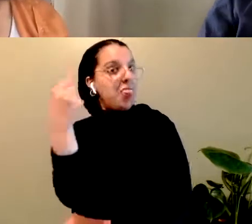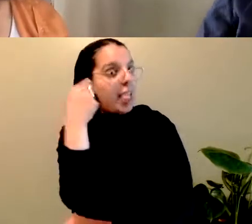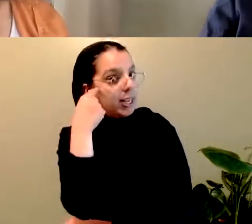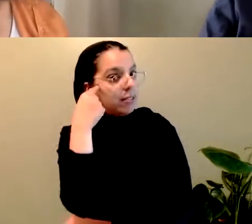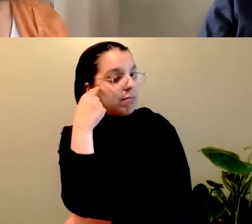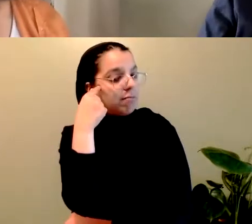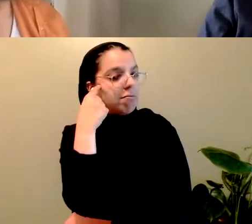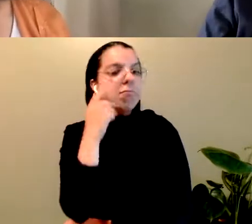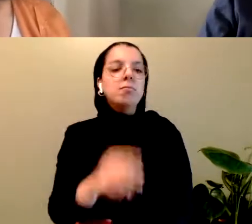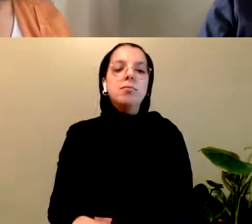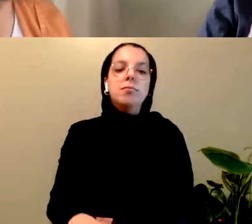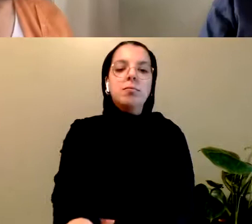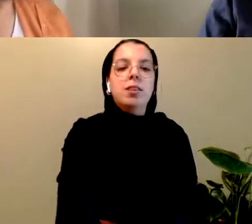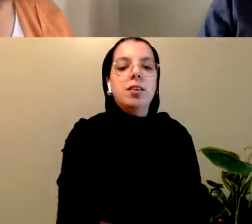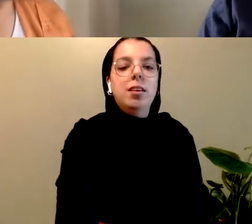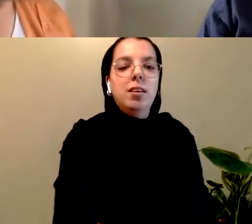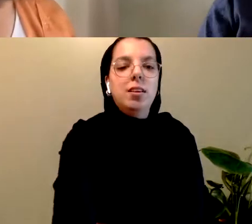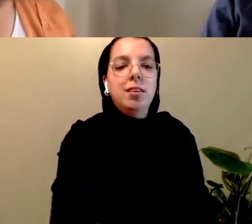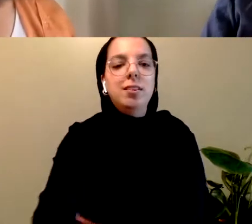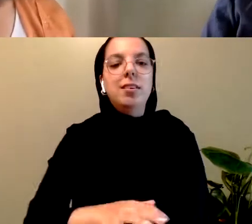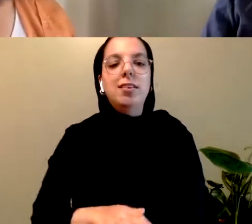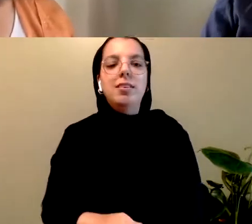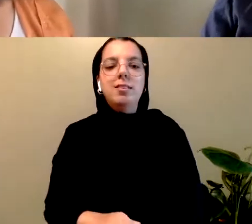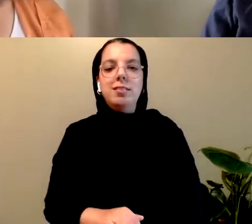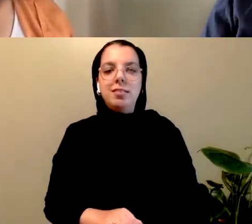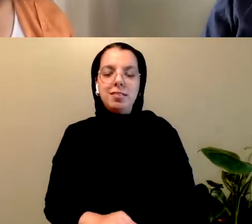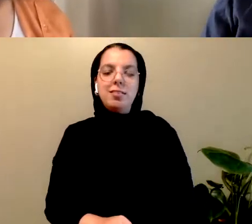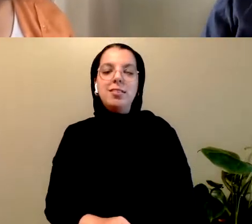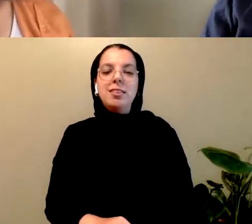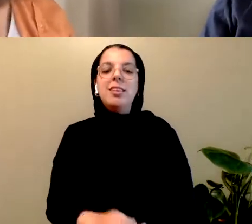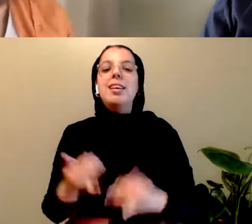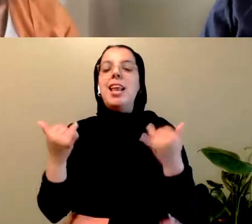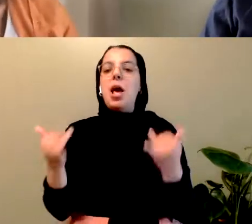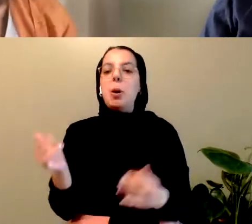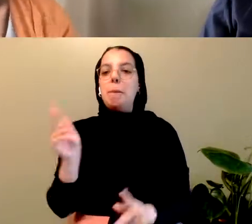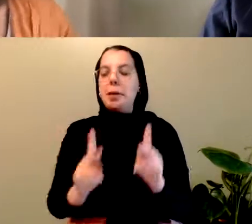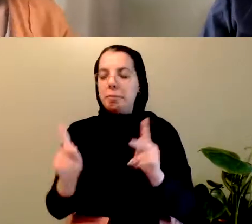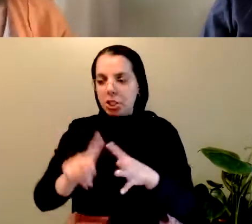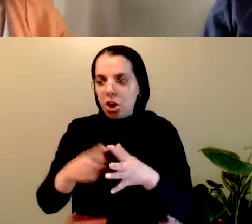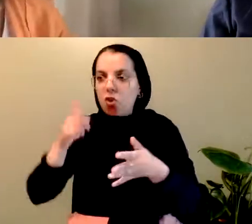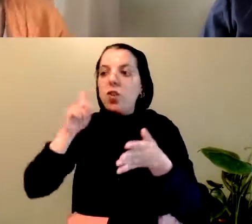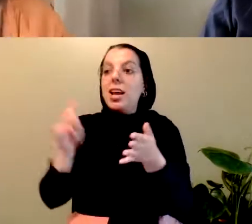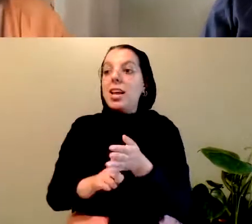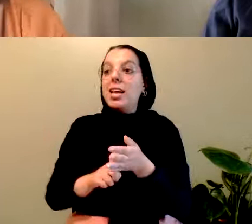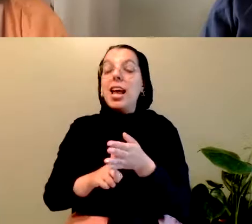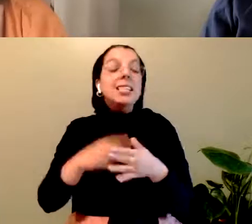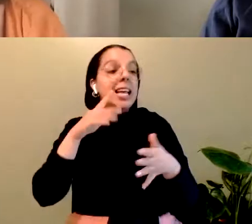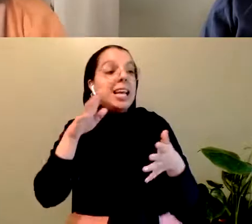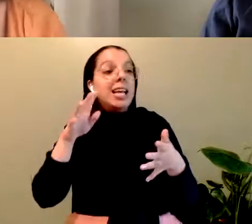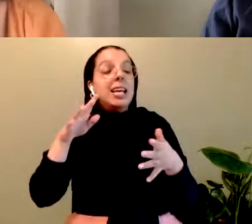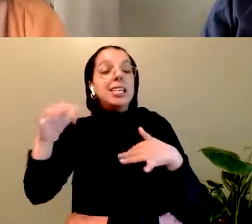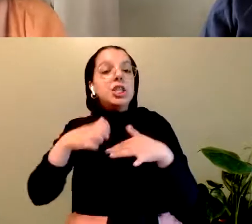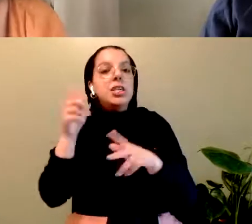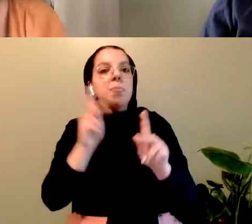And they are beginning, just beginning, to allow themselves to see us, not for who they would like us to be, but